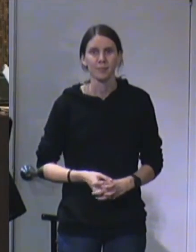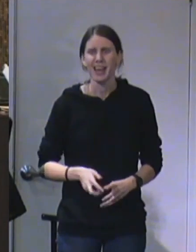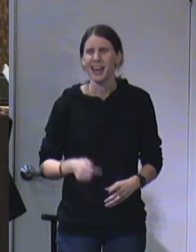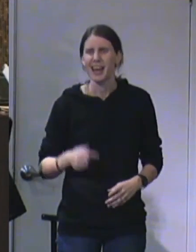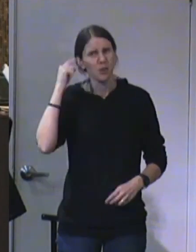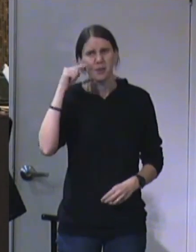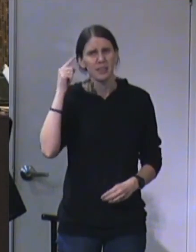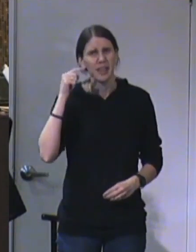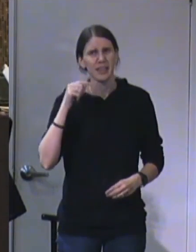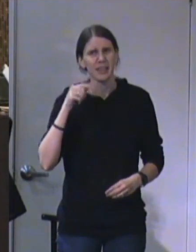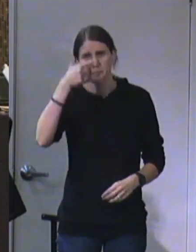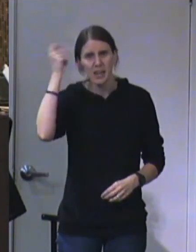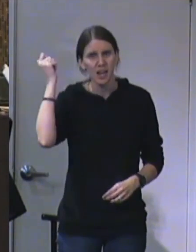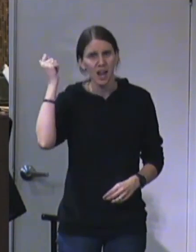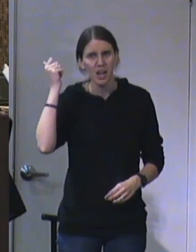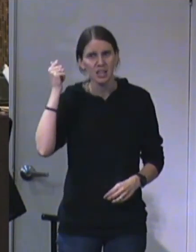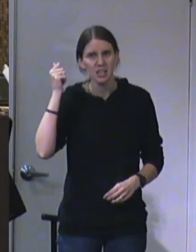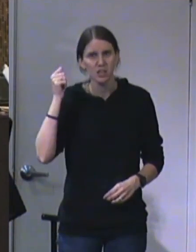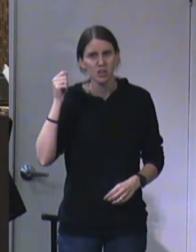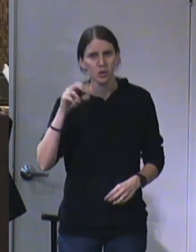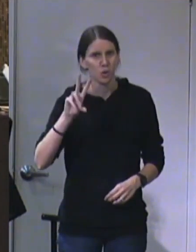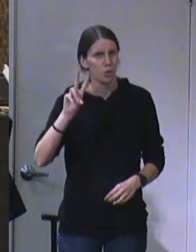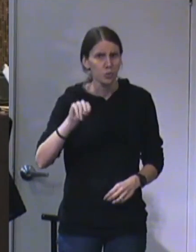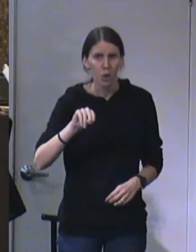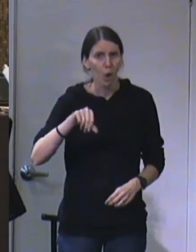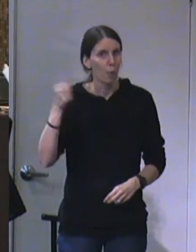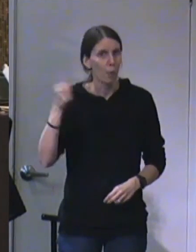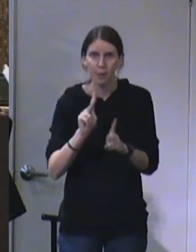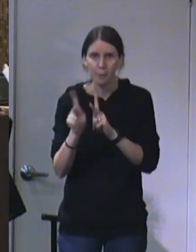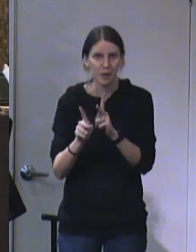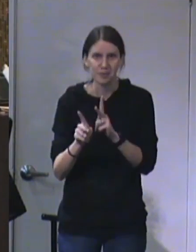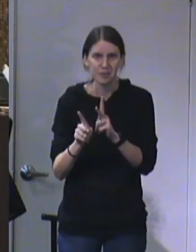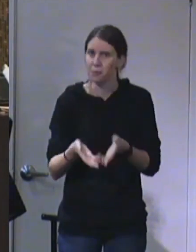And I don't think it was because nobody else was around that he could send.